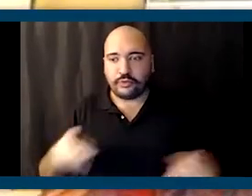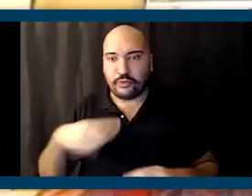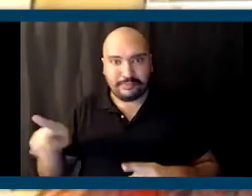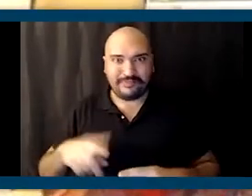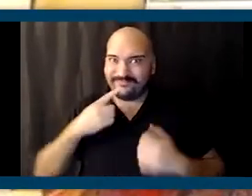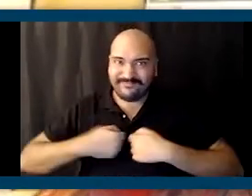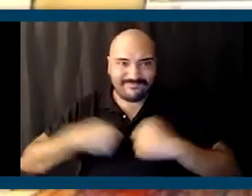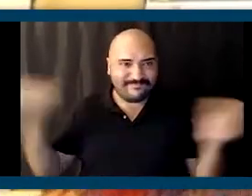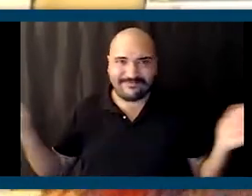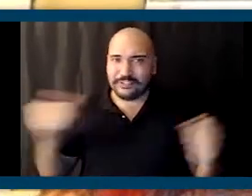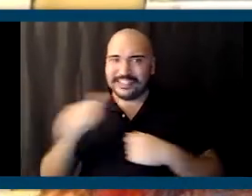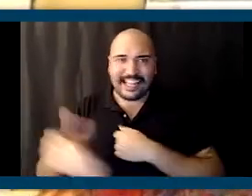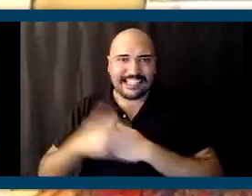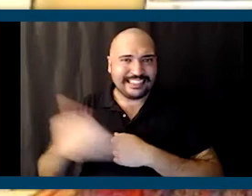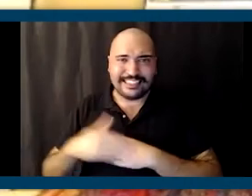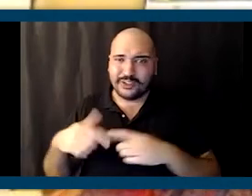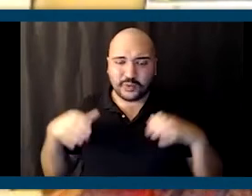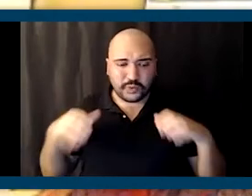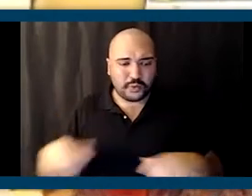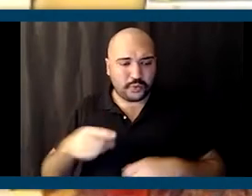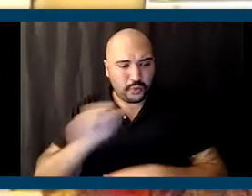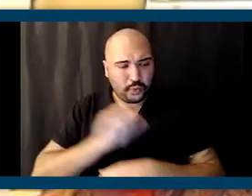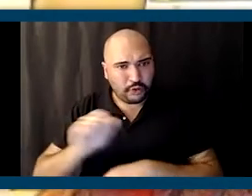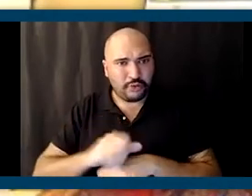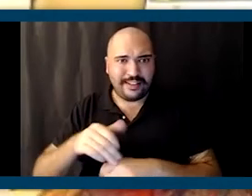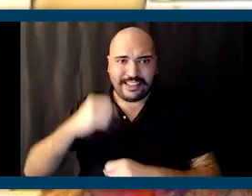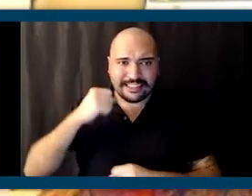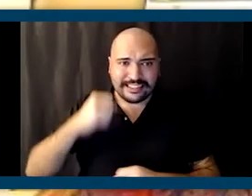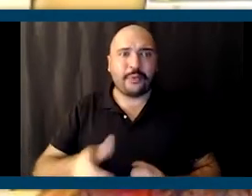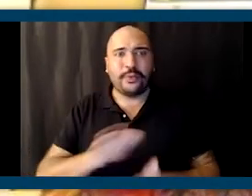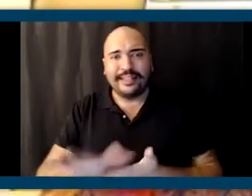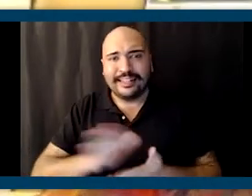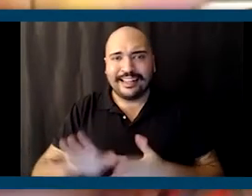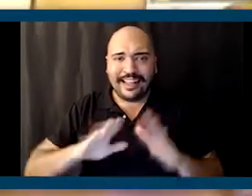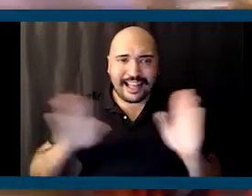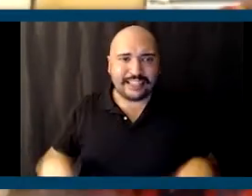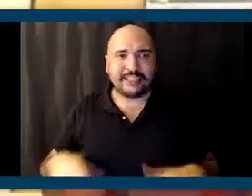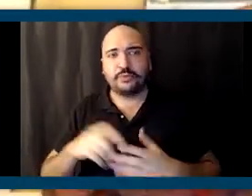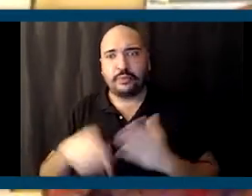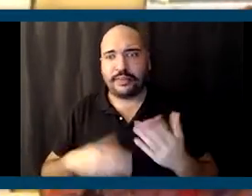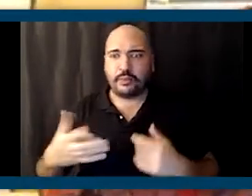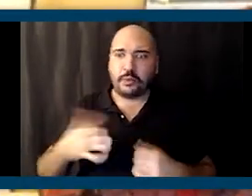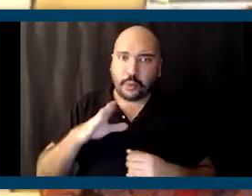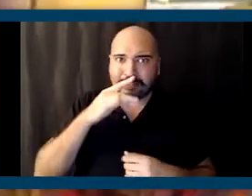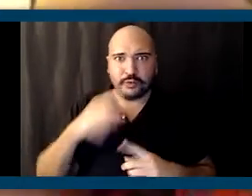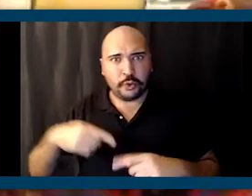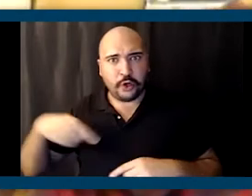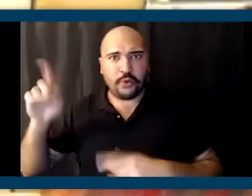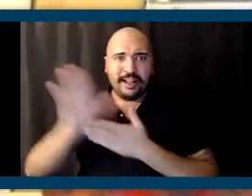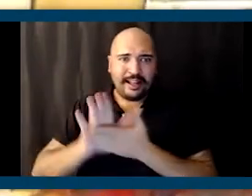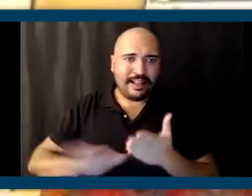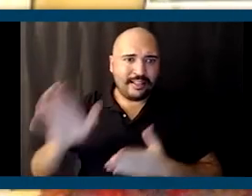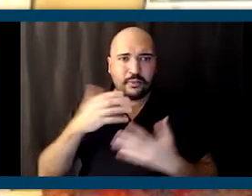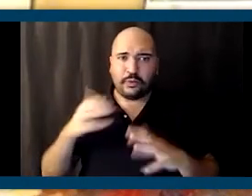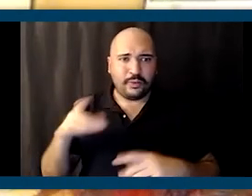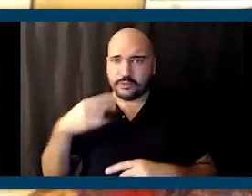themselves out there. That was not an easy task to do. You working in the South and you cleaning houses and you doing people's things and you want your kid to go to college. They do not